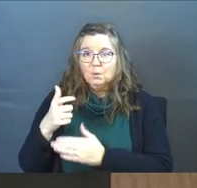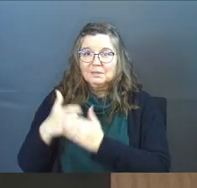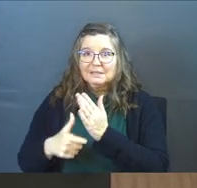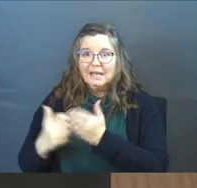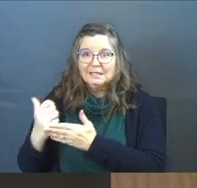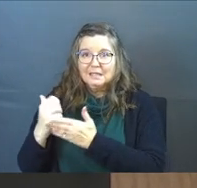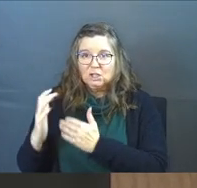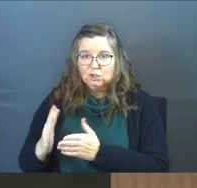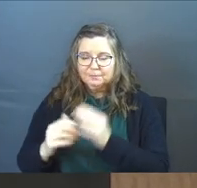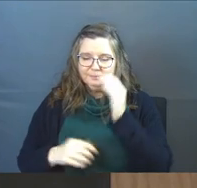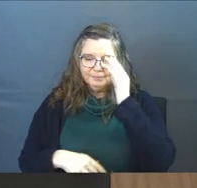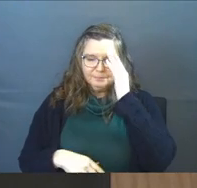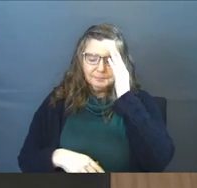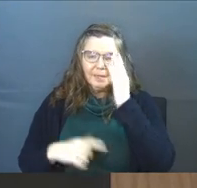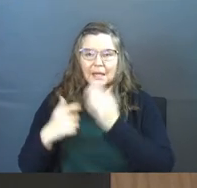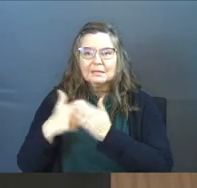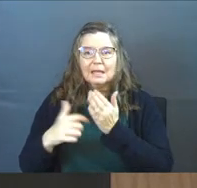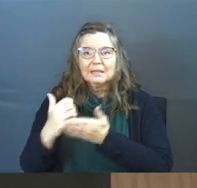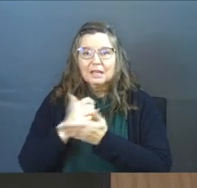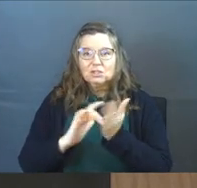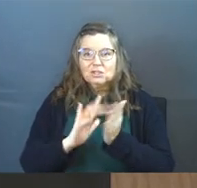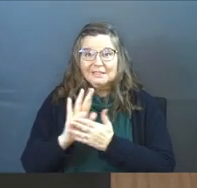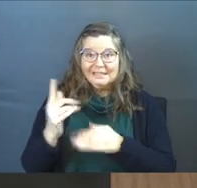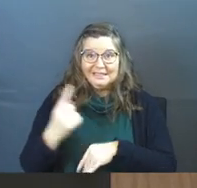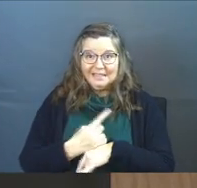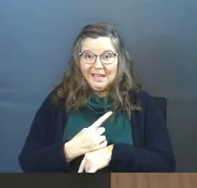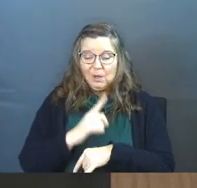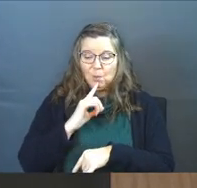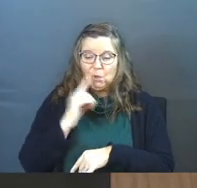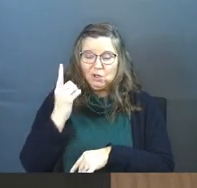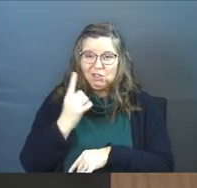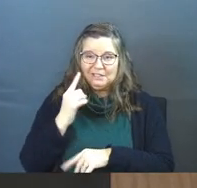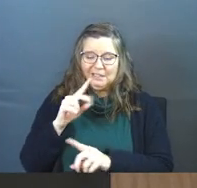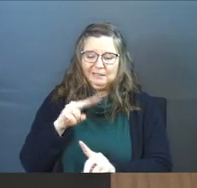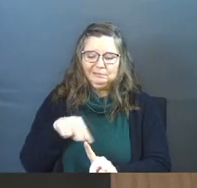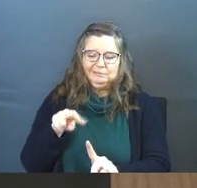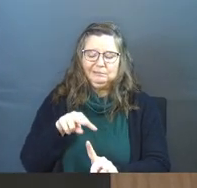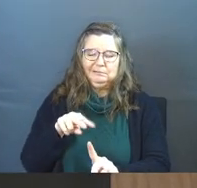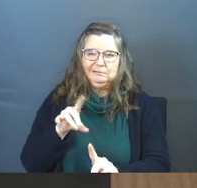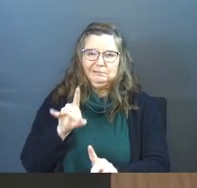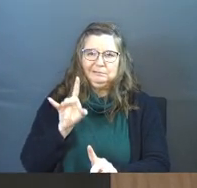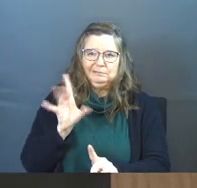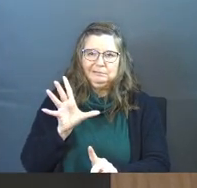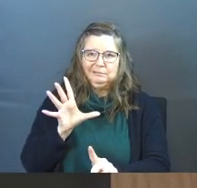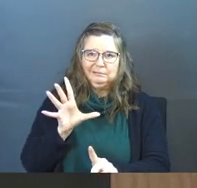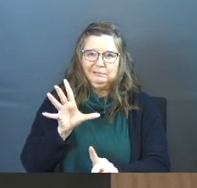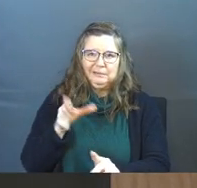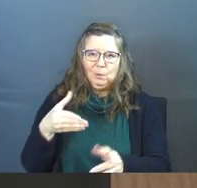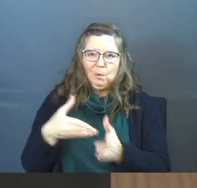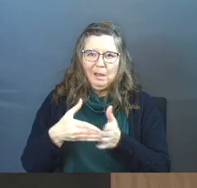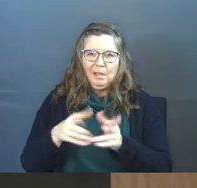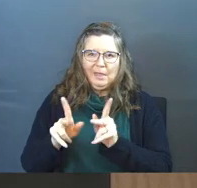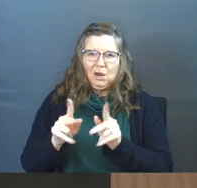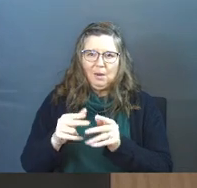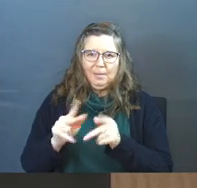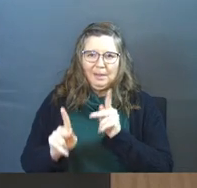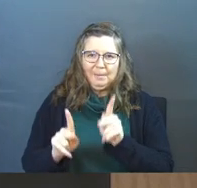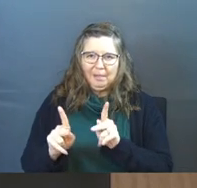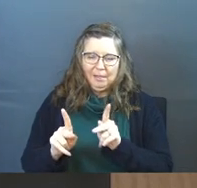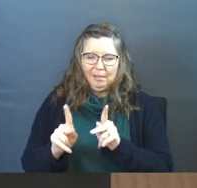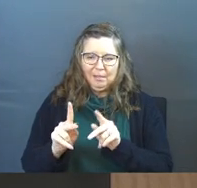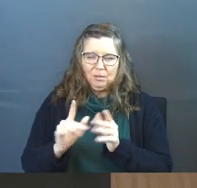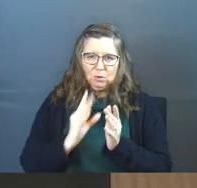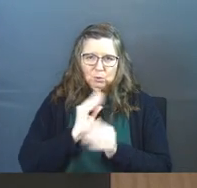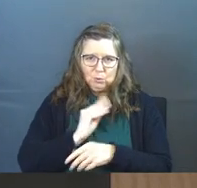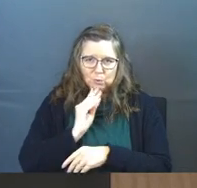collector. And tax collectors in Jesus' day were considered people that were betraying their native people,